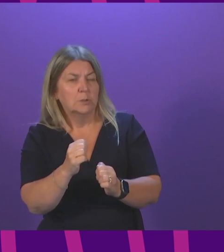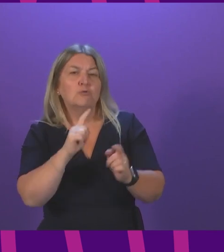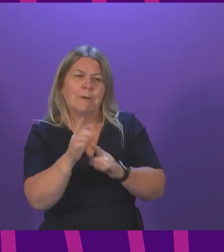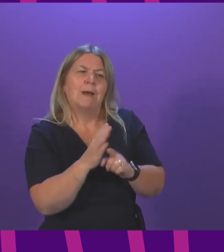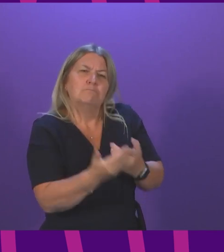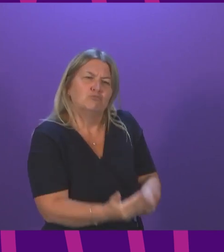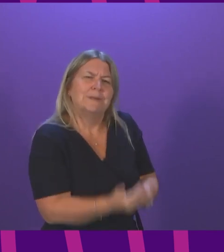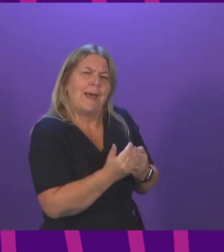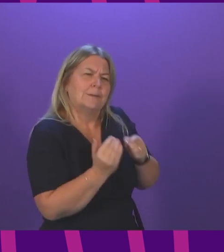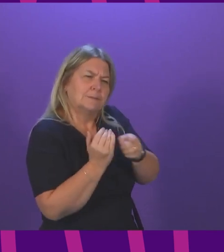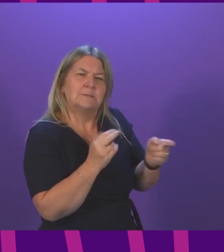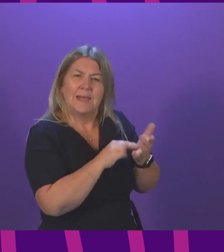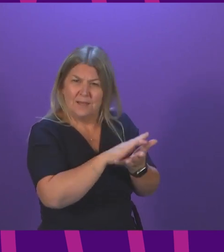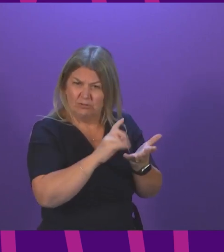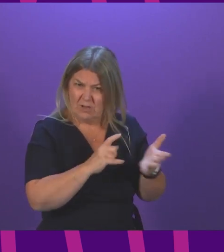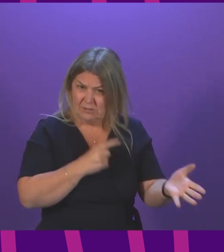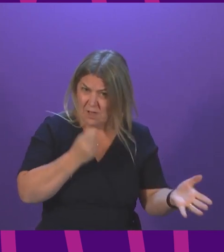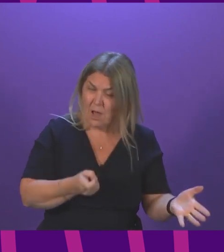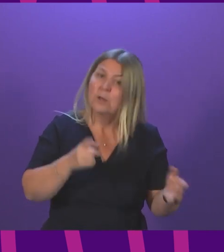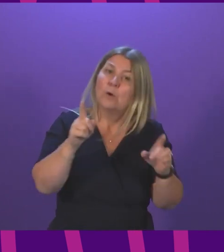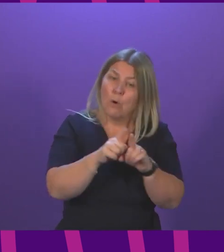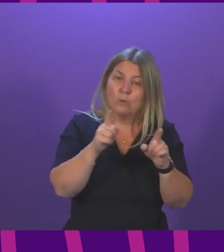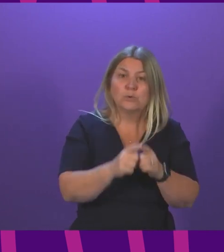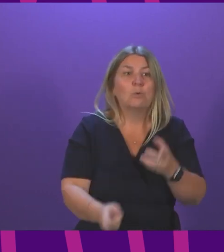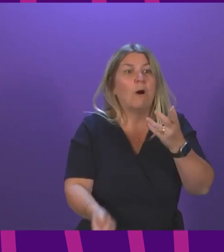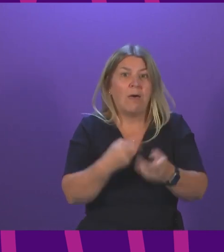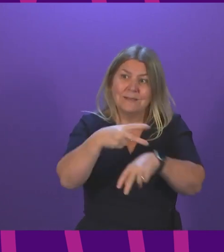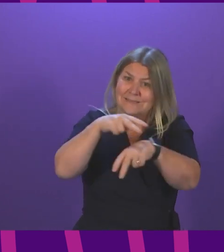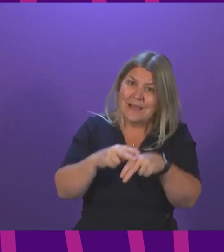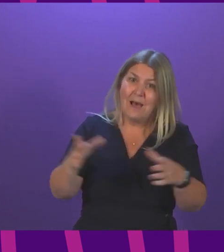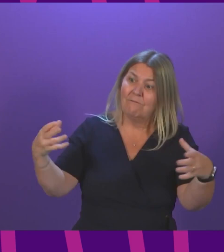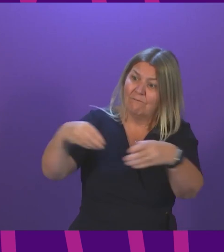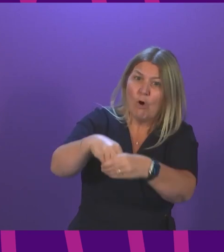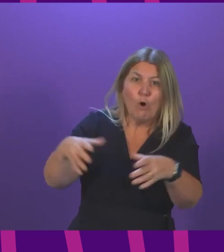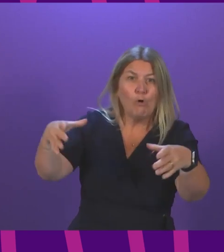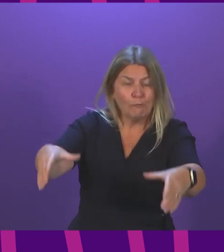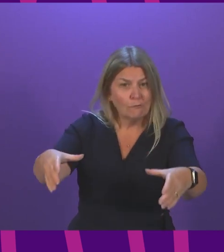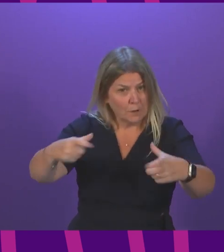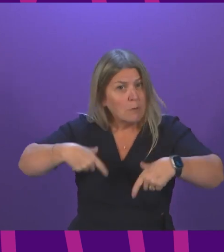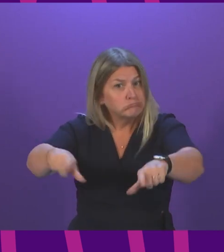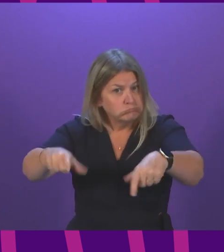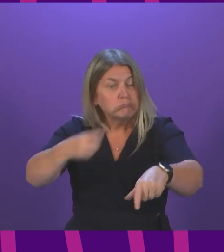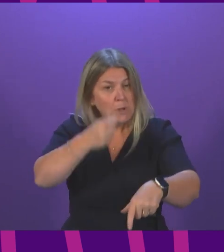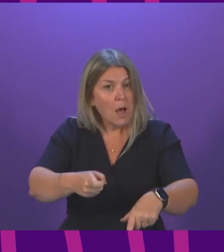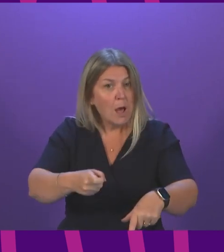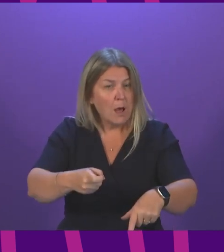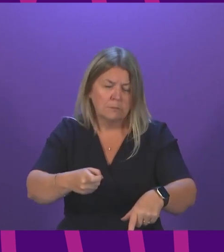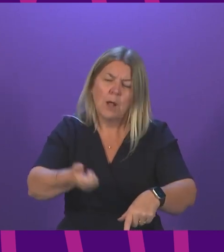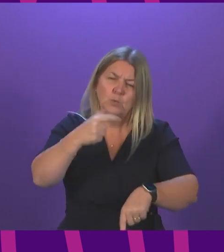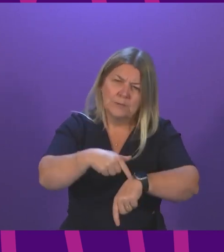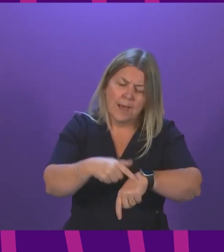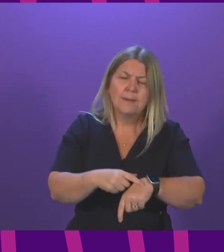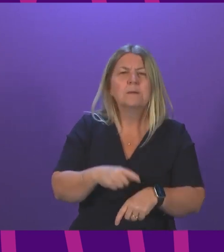of the long-term sustainable vaccination workforce. But this, of course, will take time. In the meantime, locum